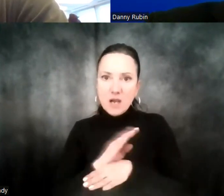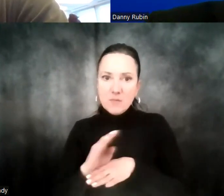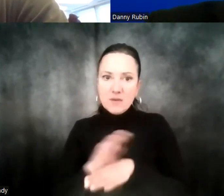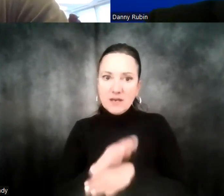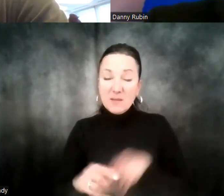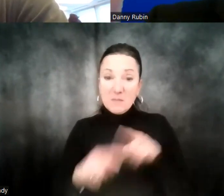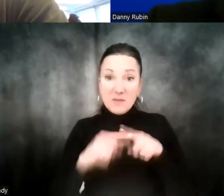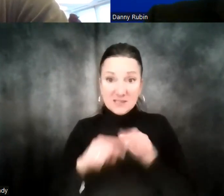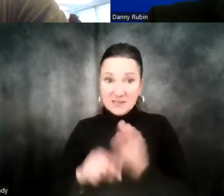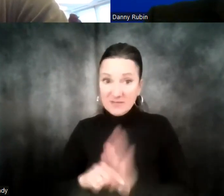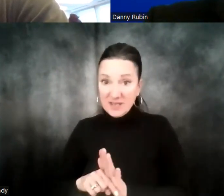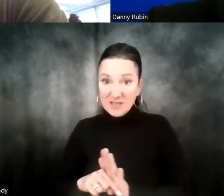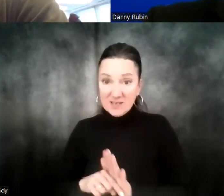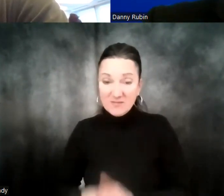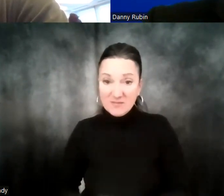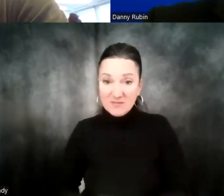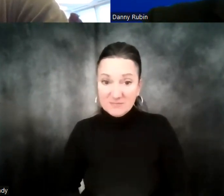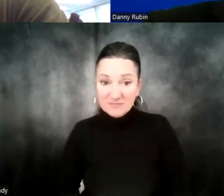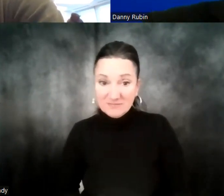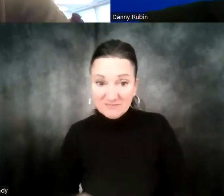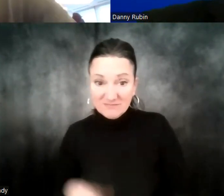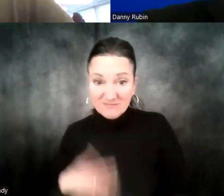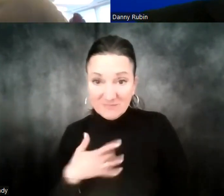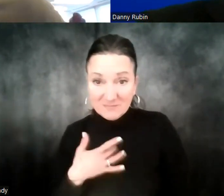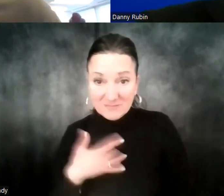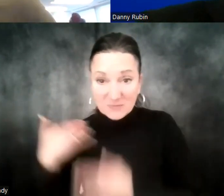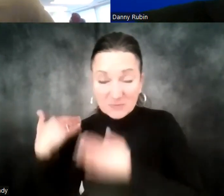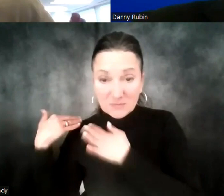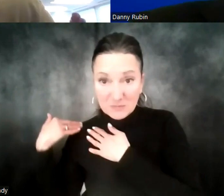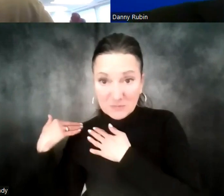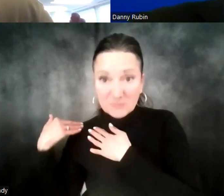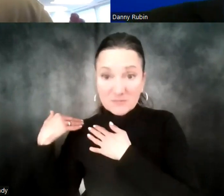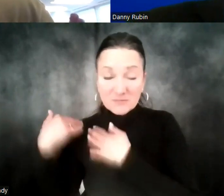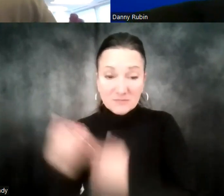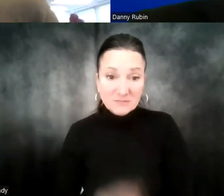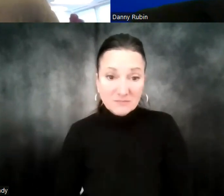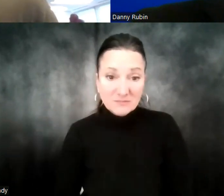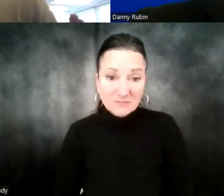ever think about, you feel like that responsibility in your job?